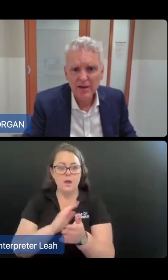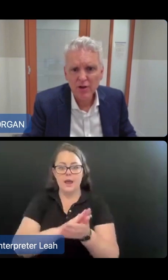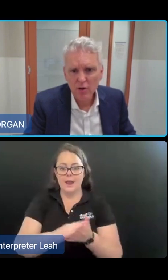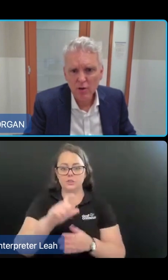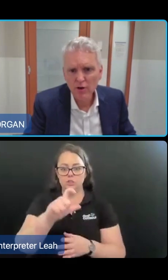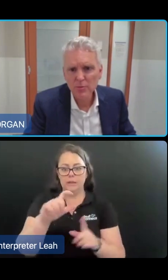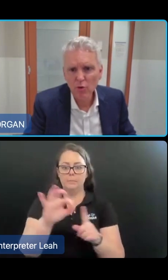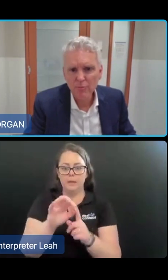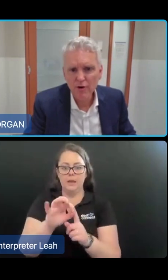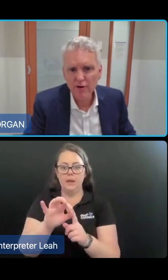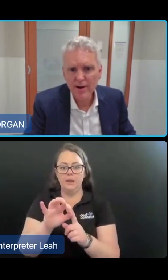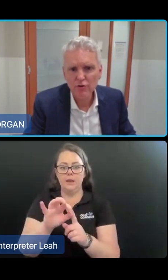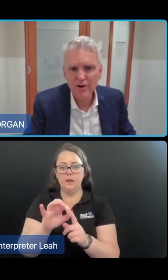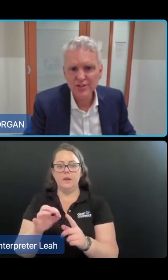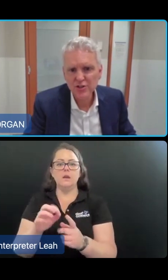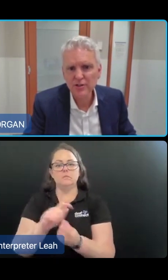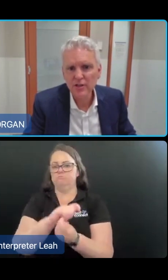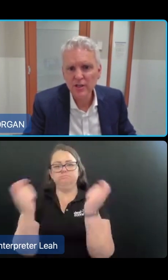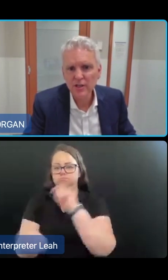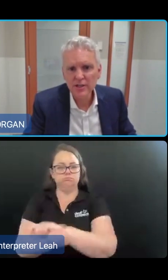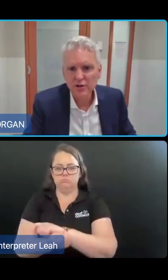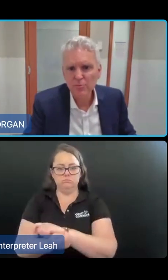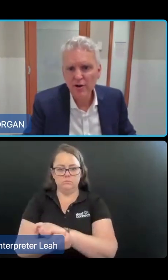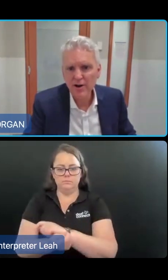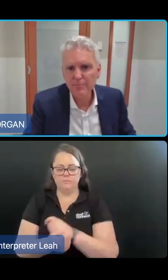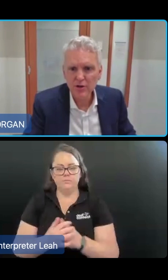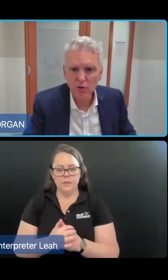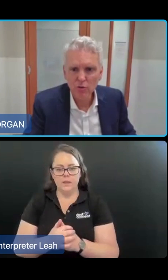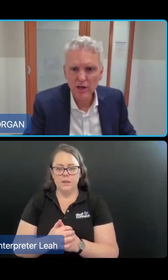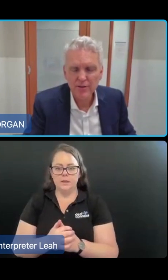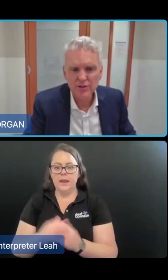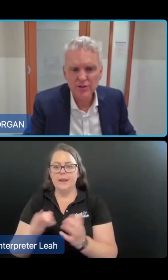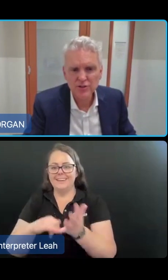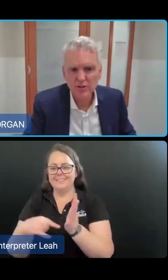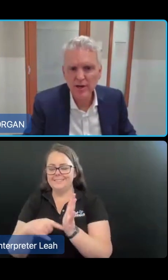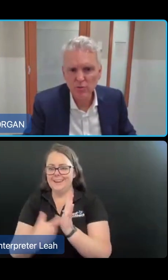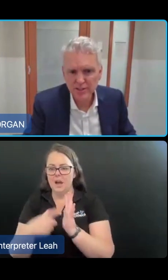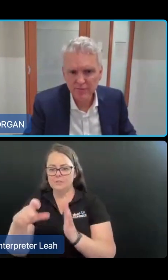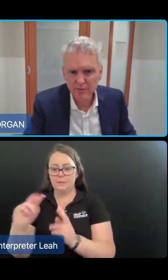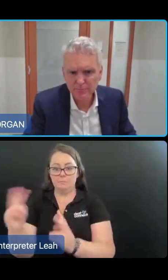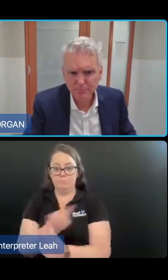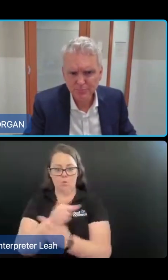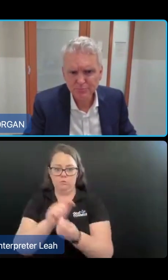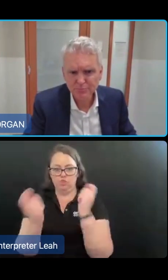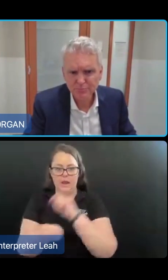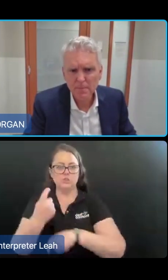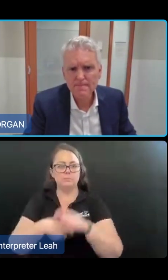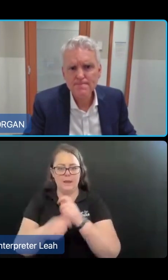And the Commonwealth Home Support Program will transition to the new program no earlier than July 2027.